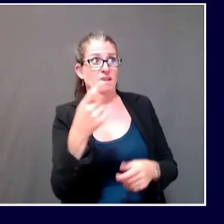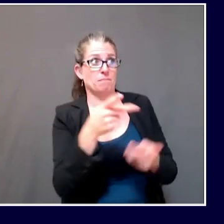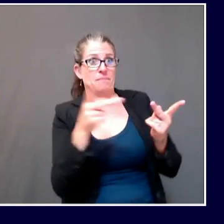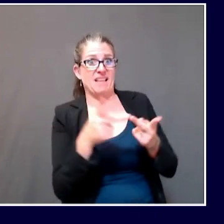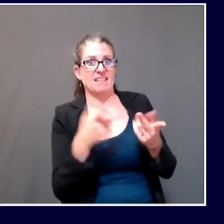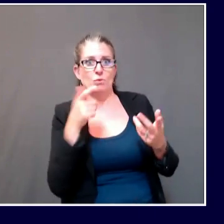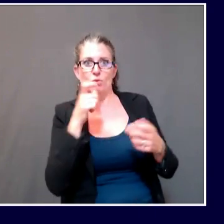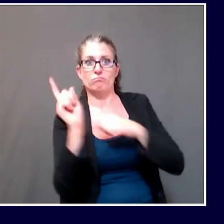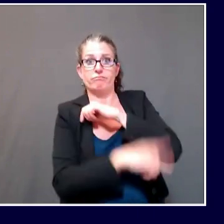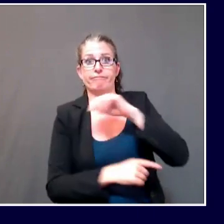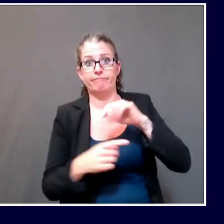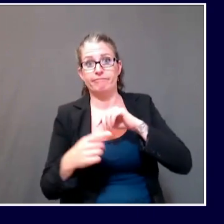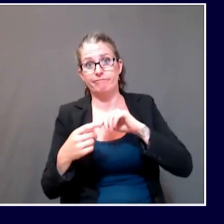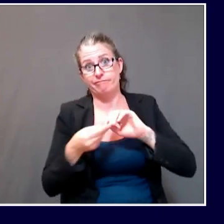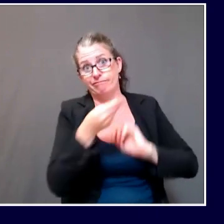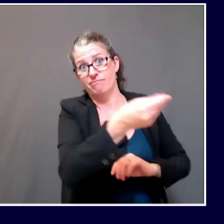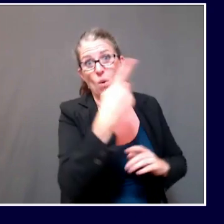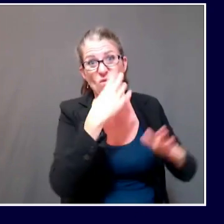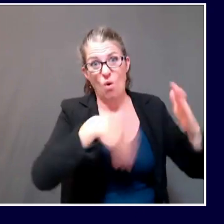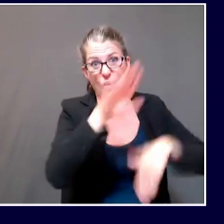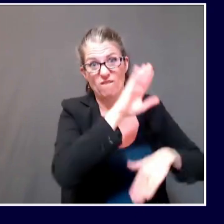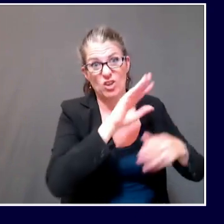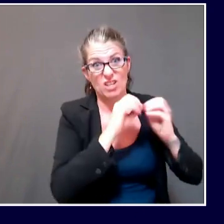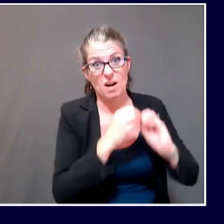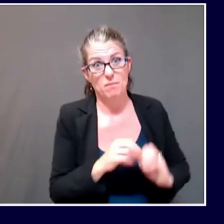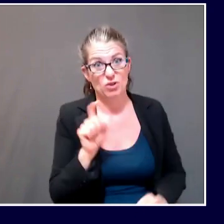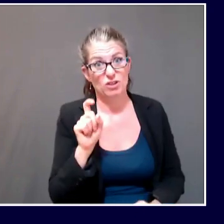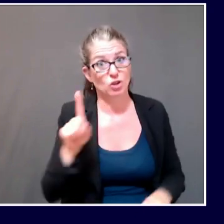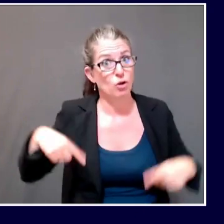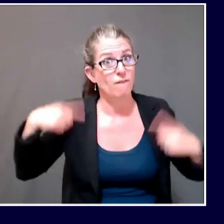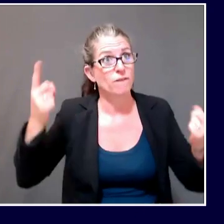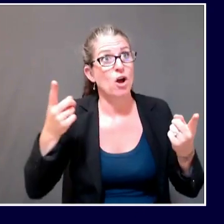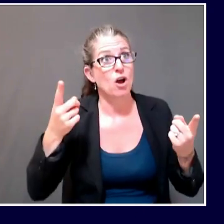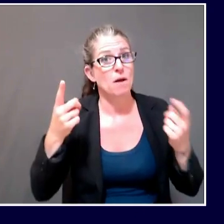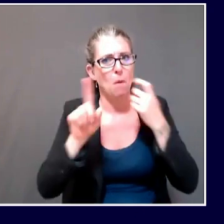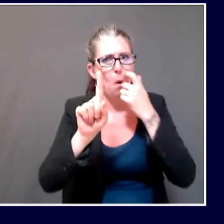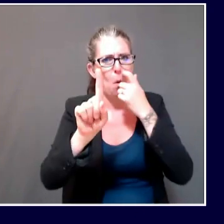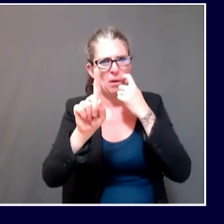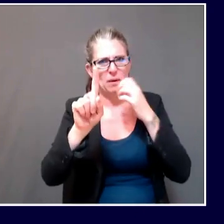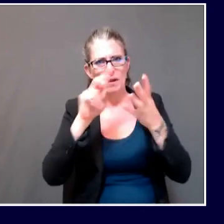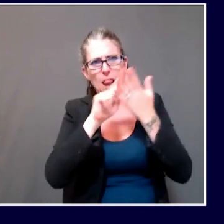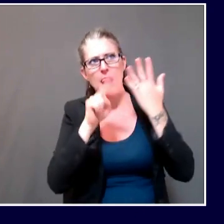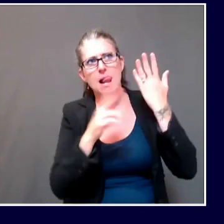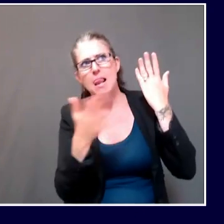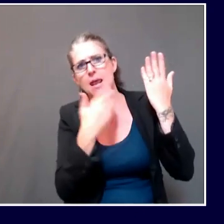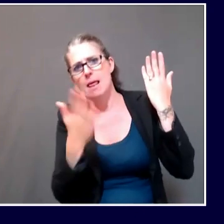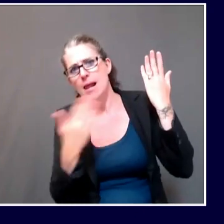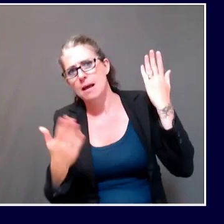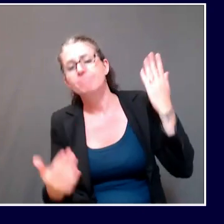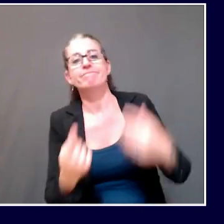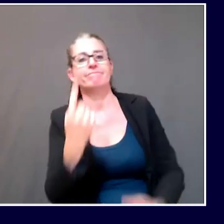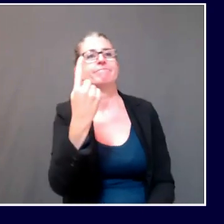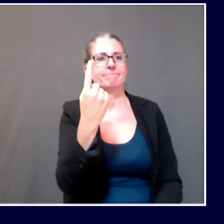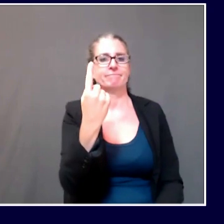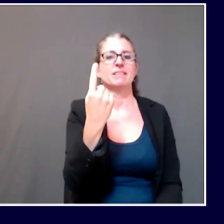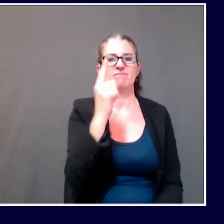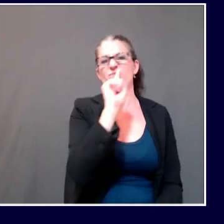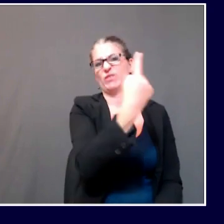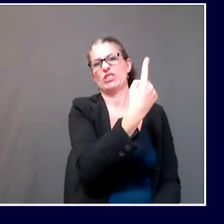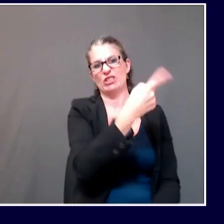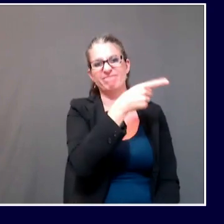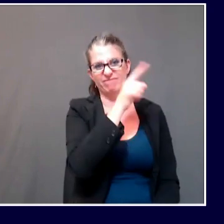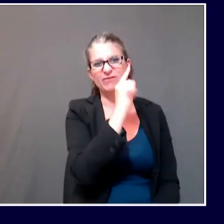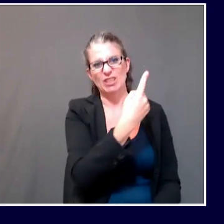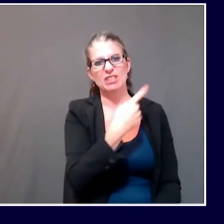Just making sure the answer is yes. Yes, that is correct. Okay. And that was